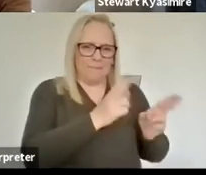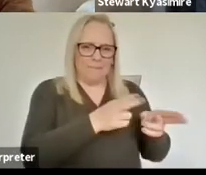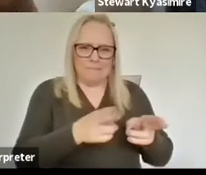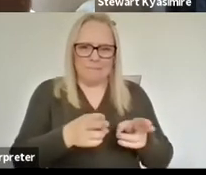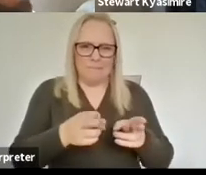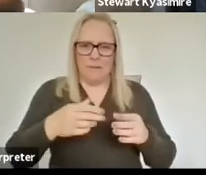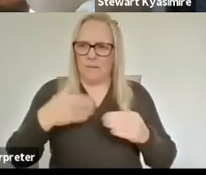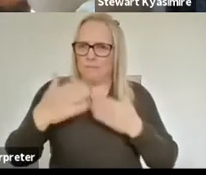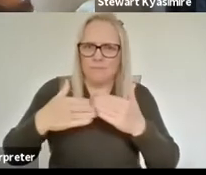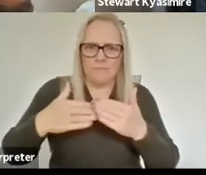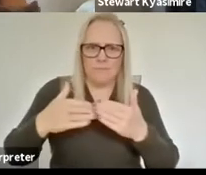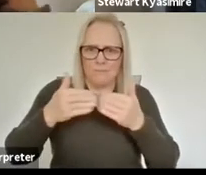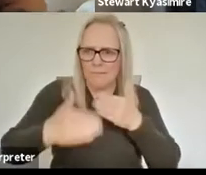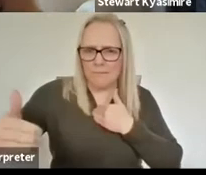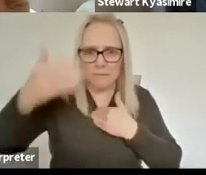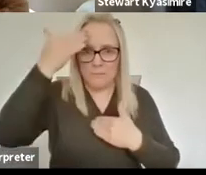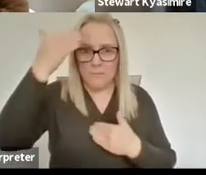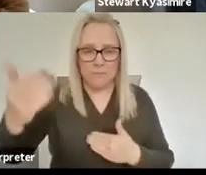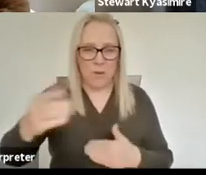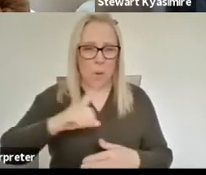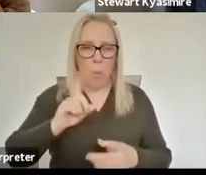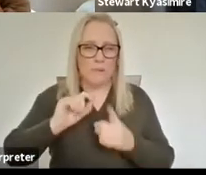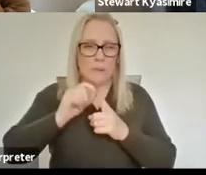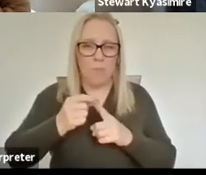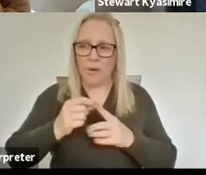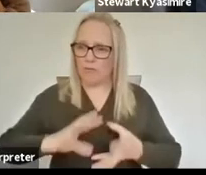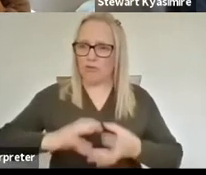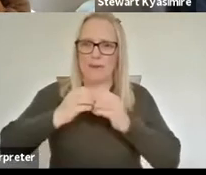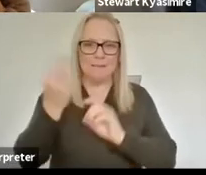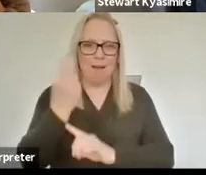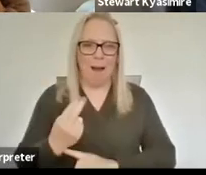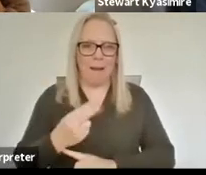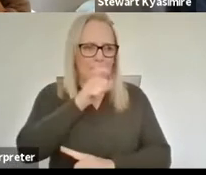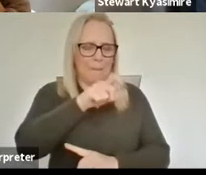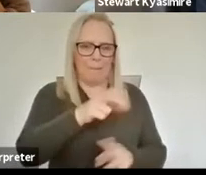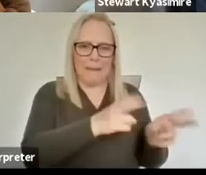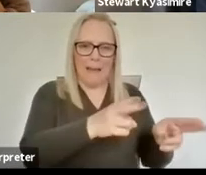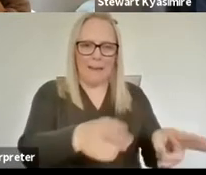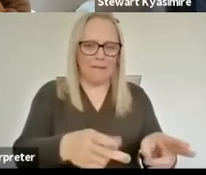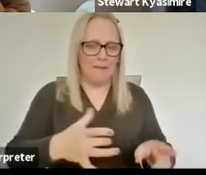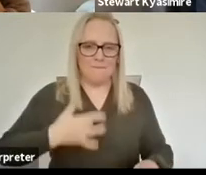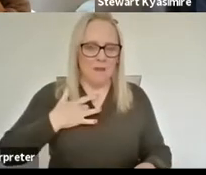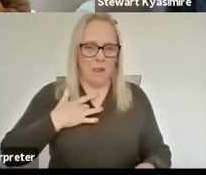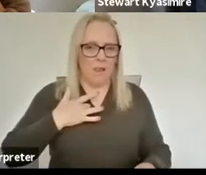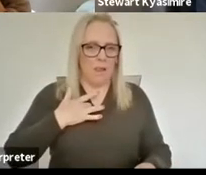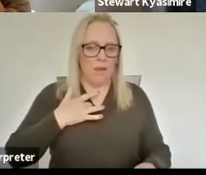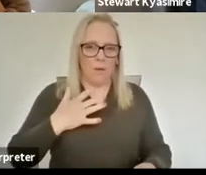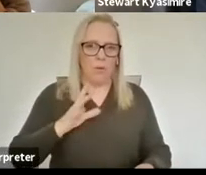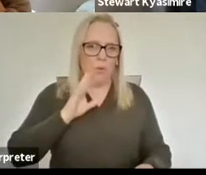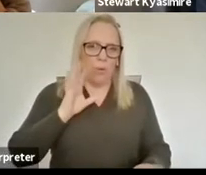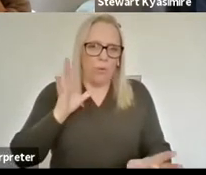making art when so many people are dying that felt very present and